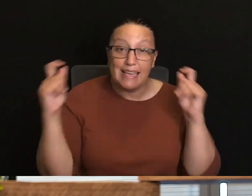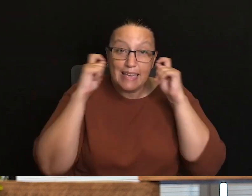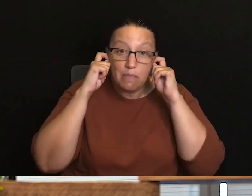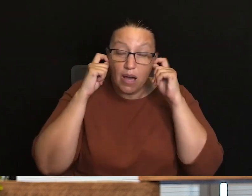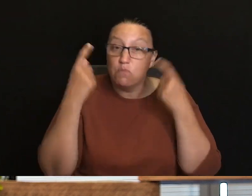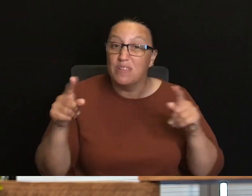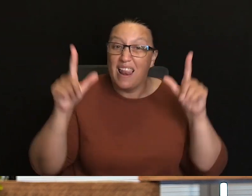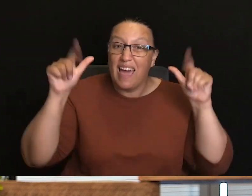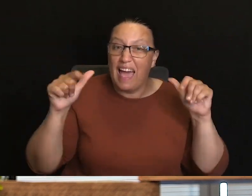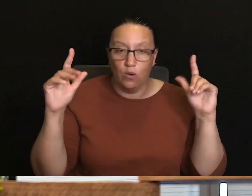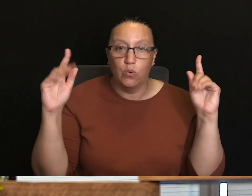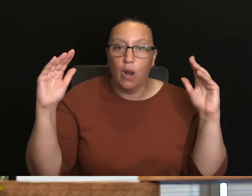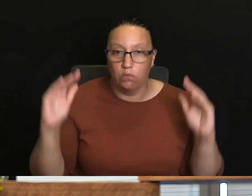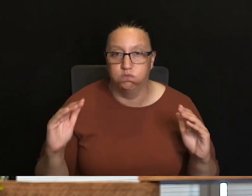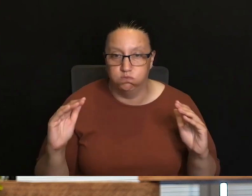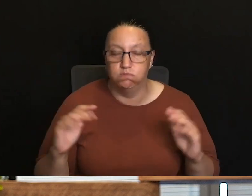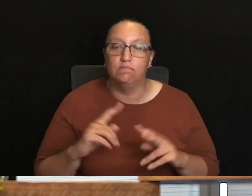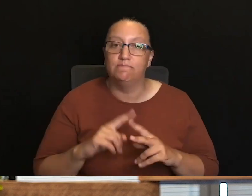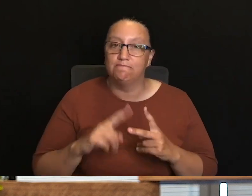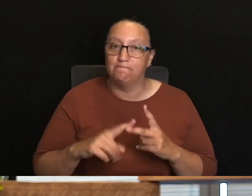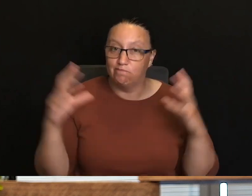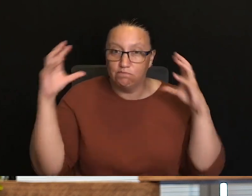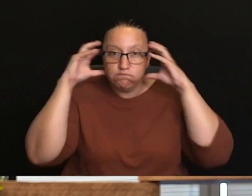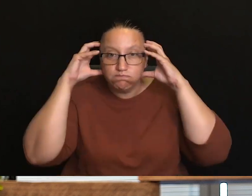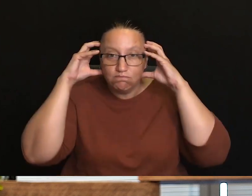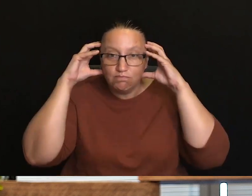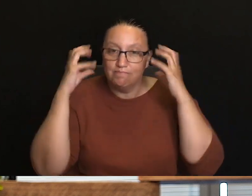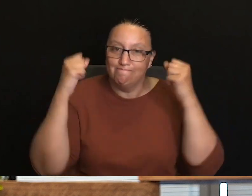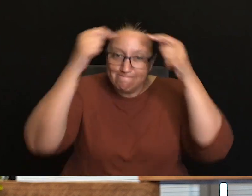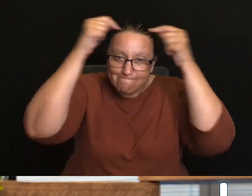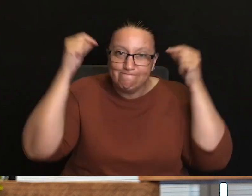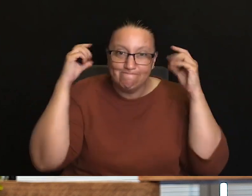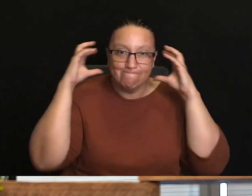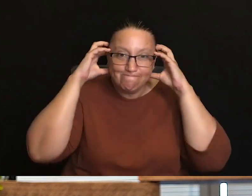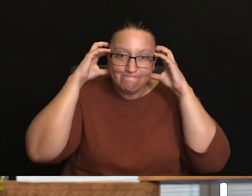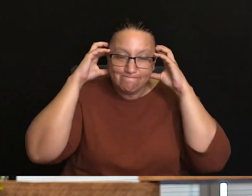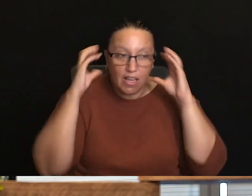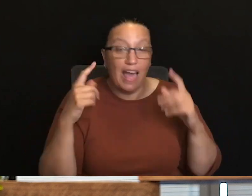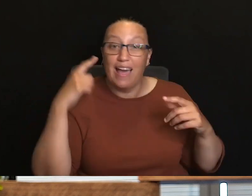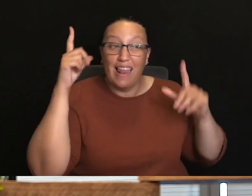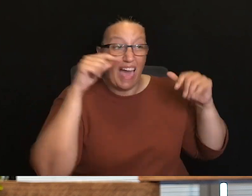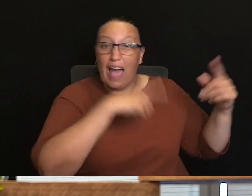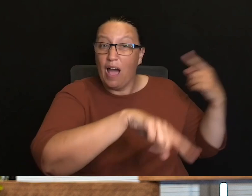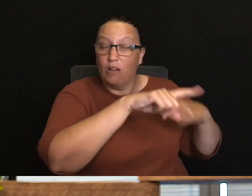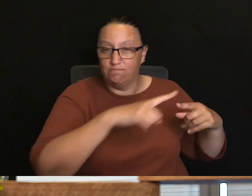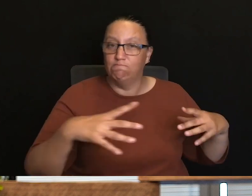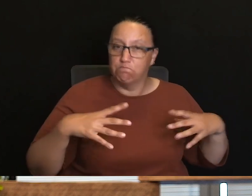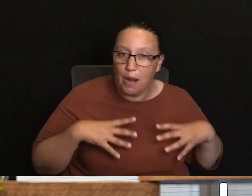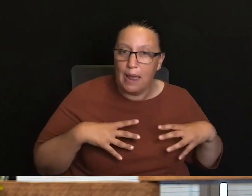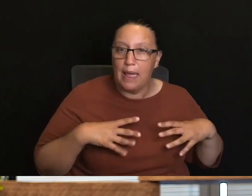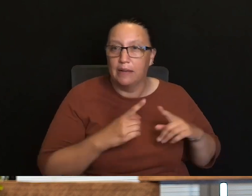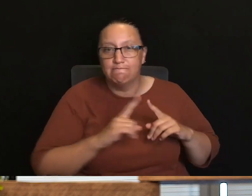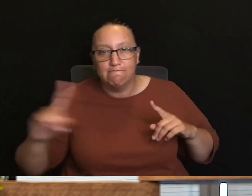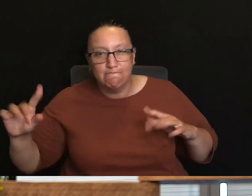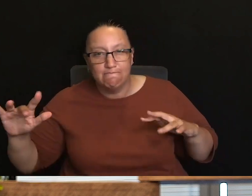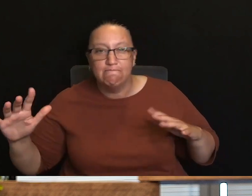wearing hearing protection and taking breaks from being around loud noises. Remember, prevention is better